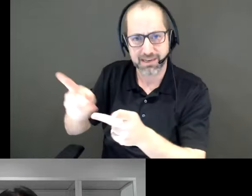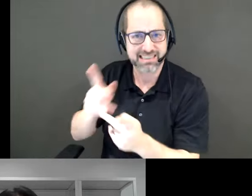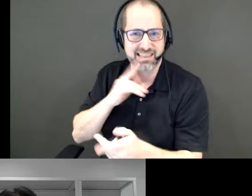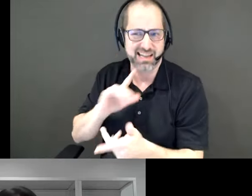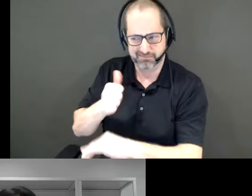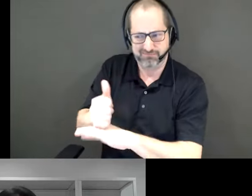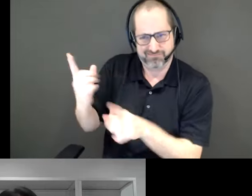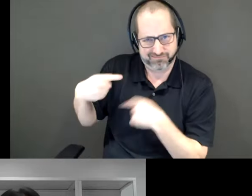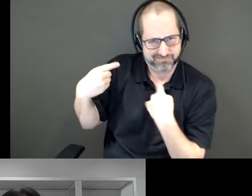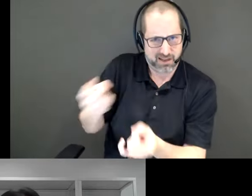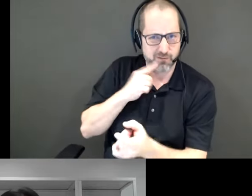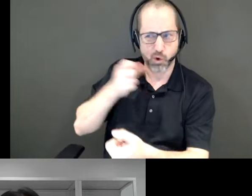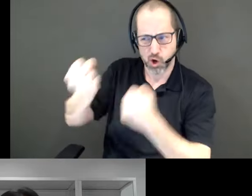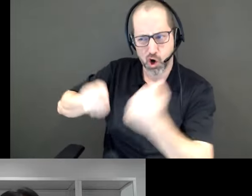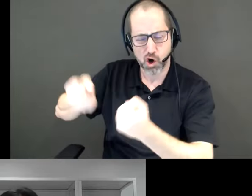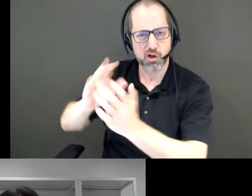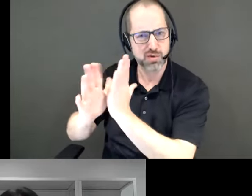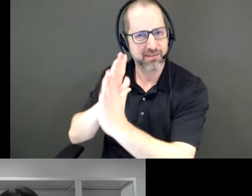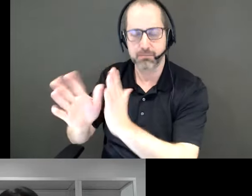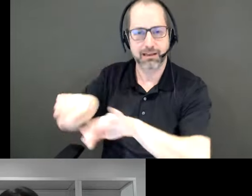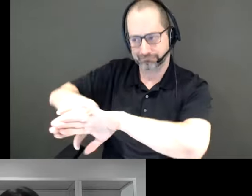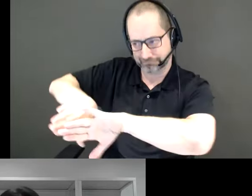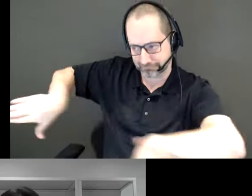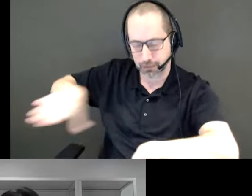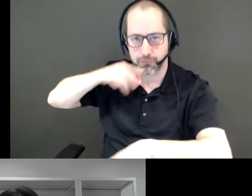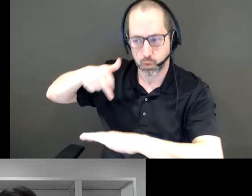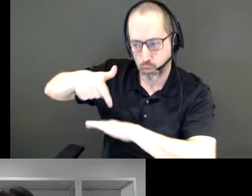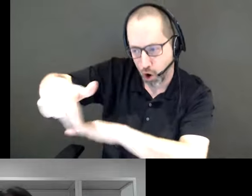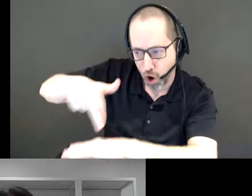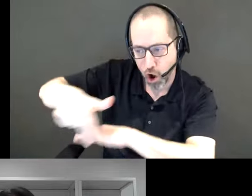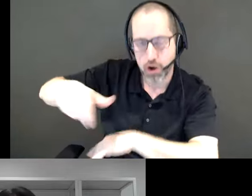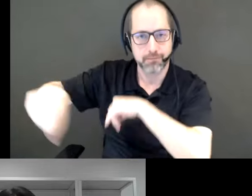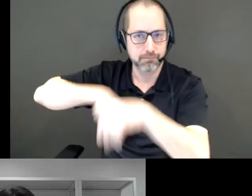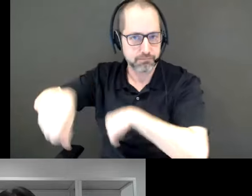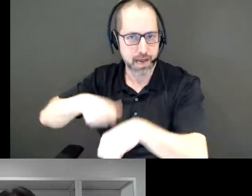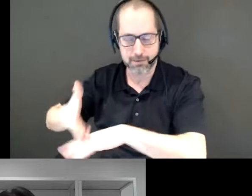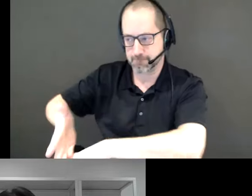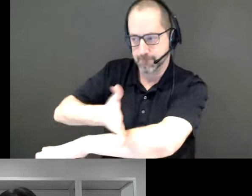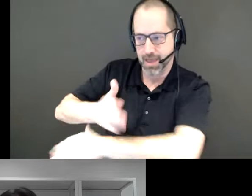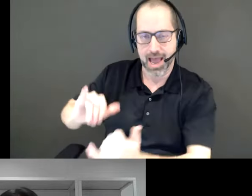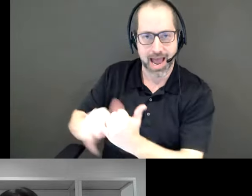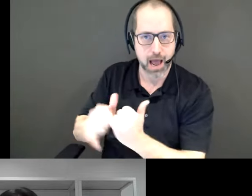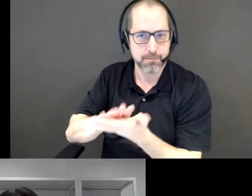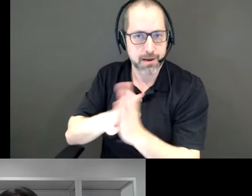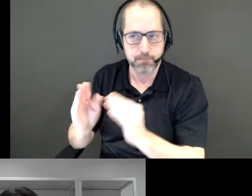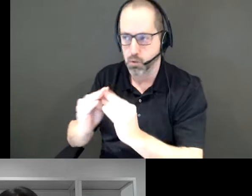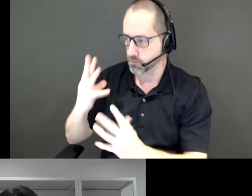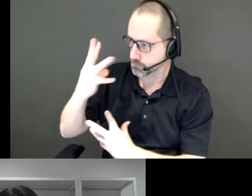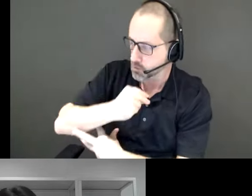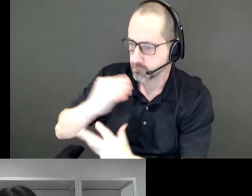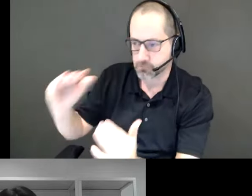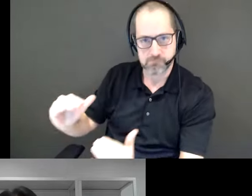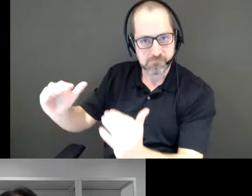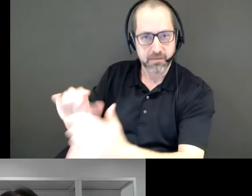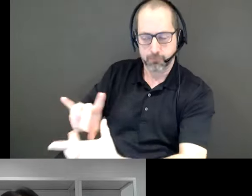could be redesigned and rethought for pedestrians and cyclists, how to make the Gardner legible at a human scale. It was